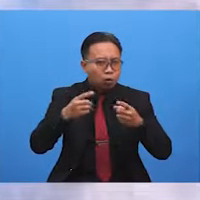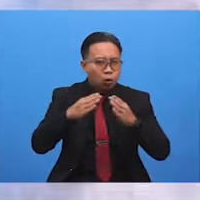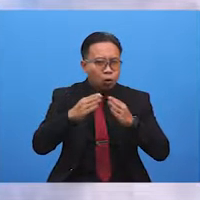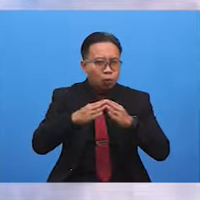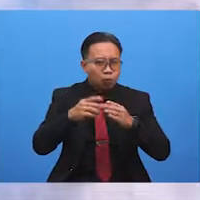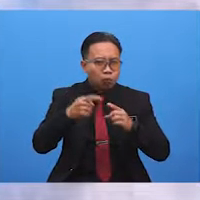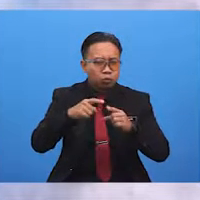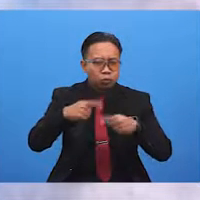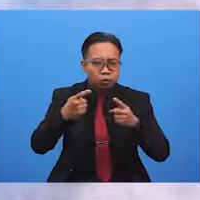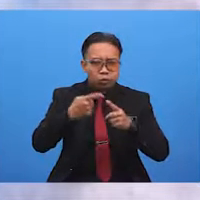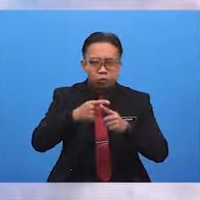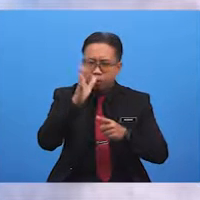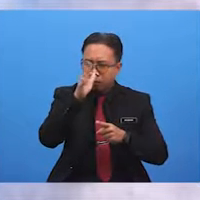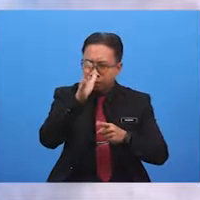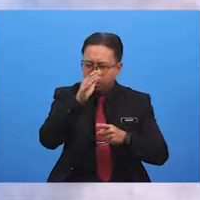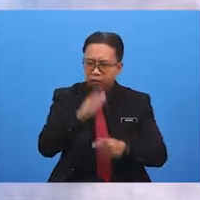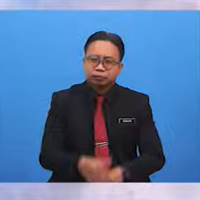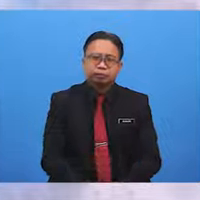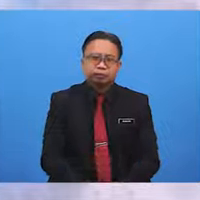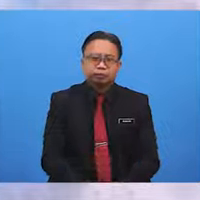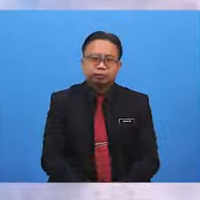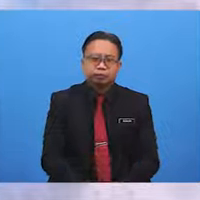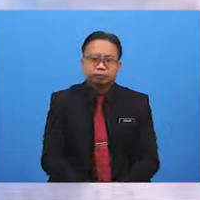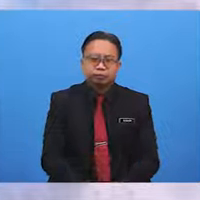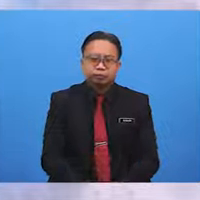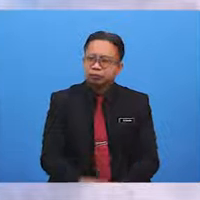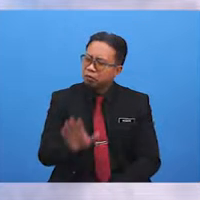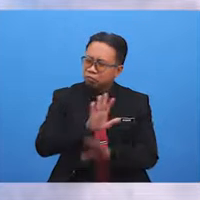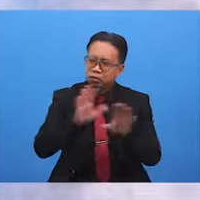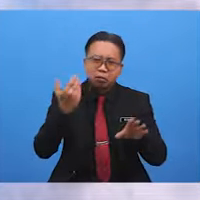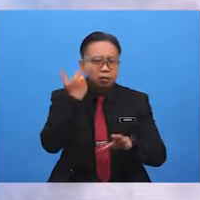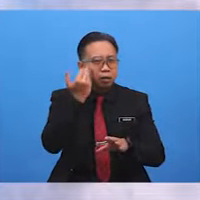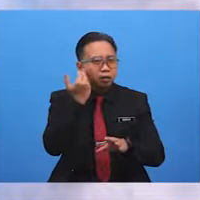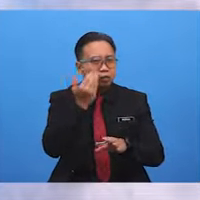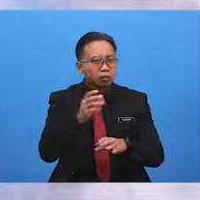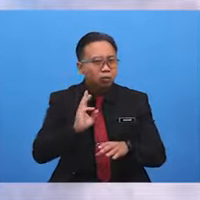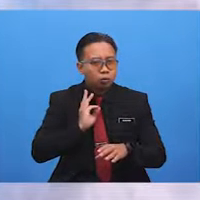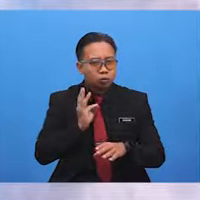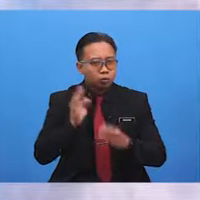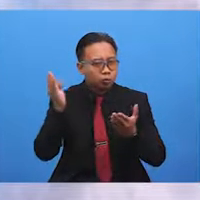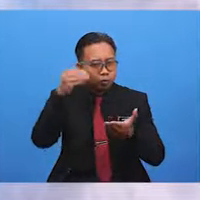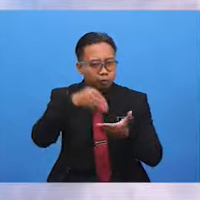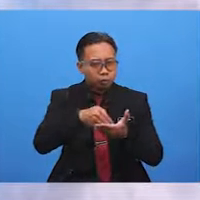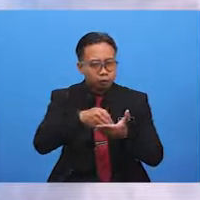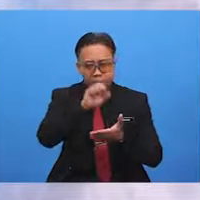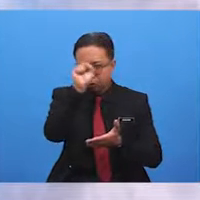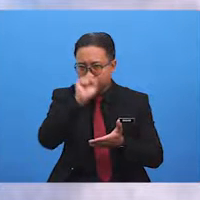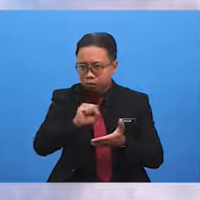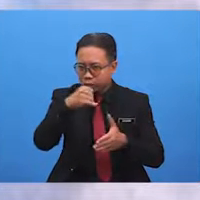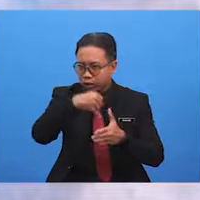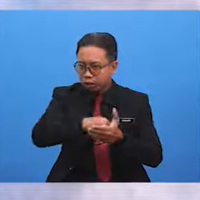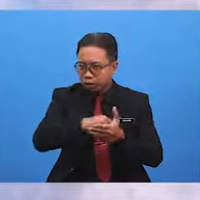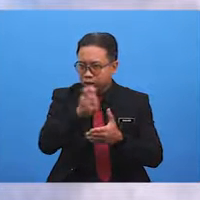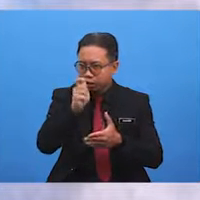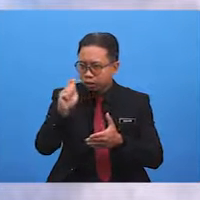practice saying this question? Come on. Don't be shy. Repeat the questions when the words